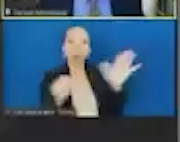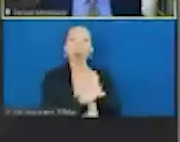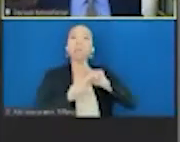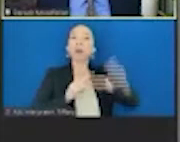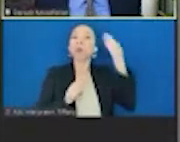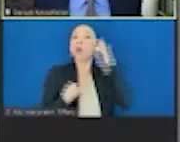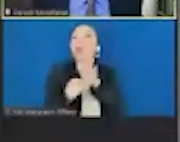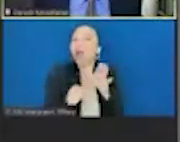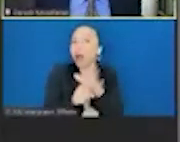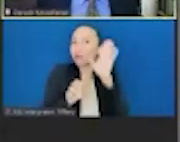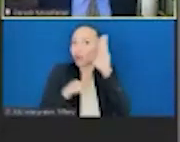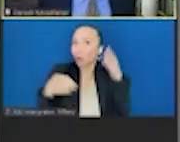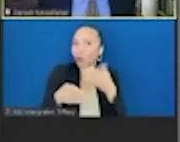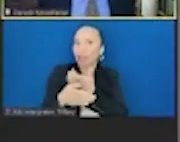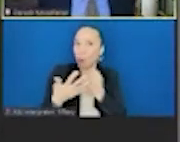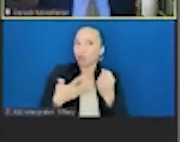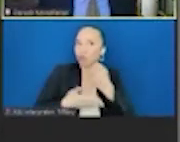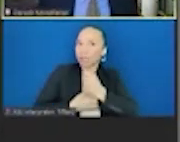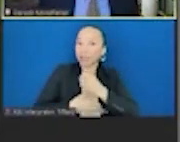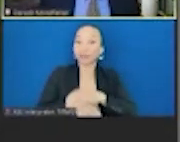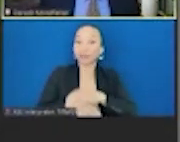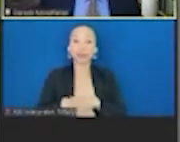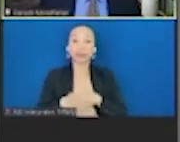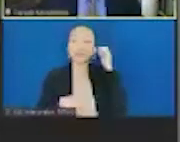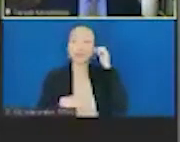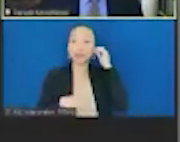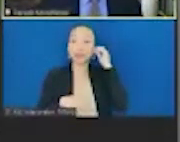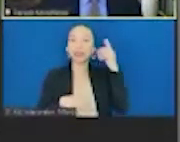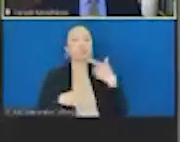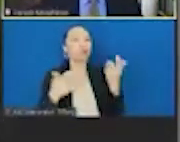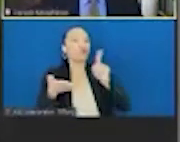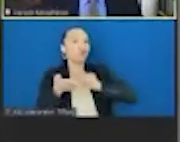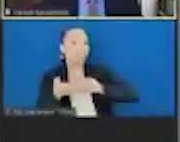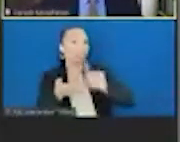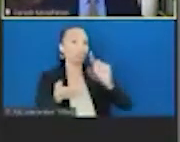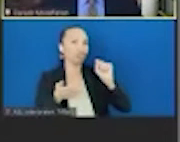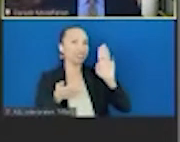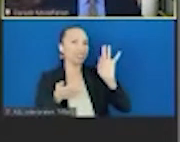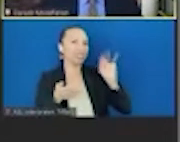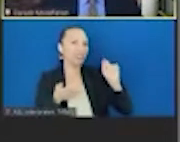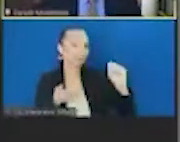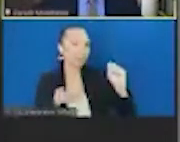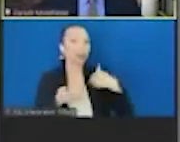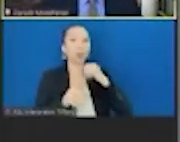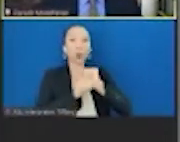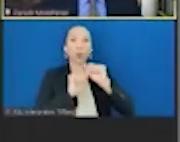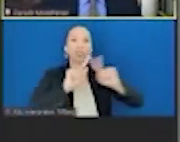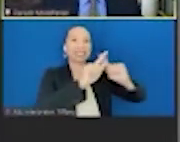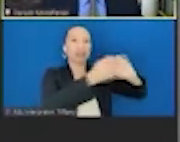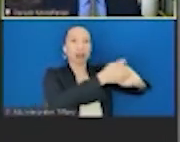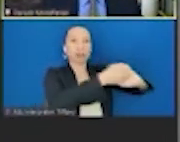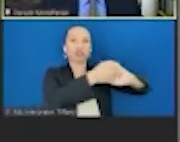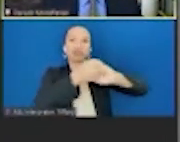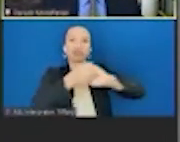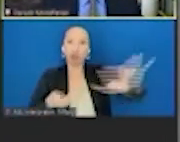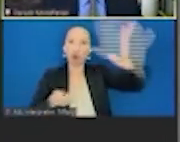So how do we get there? Well, we've done a lot of work on this, both on the research side at Tufts, working with collaborators from around the country, and